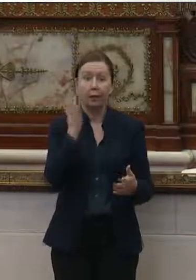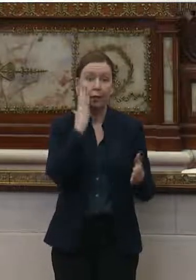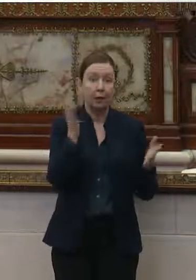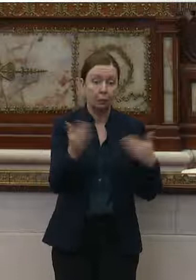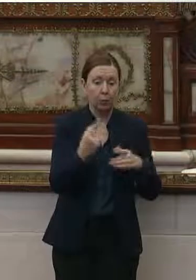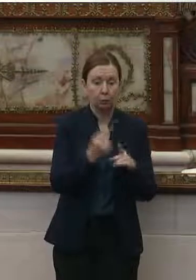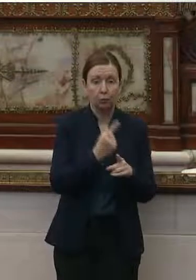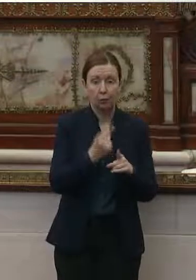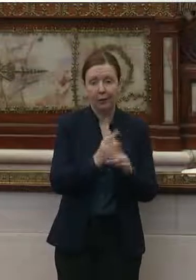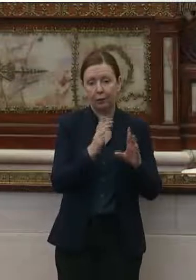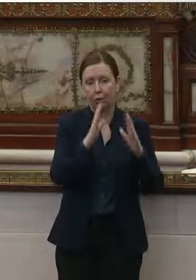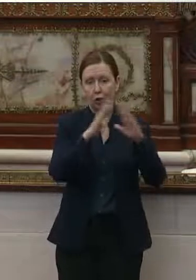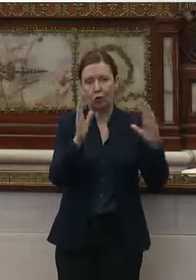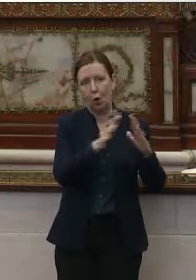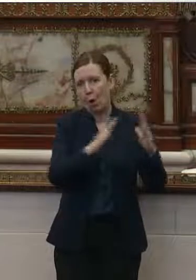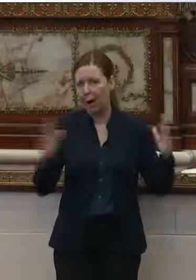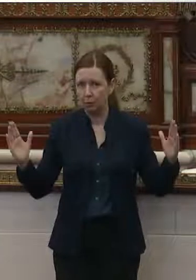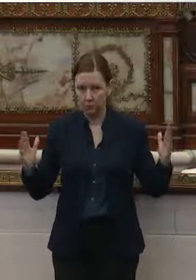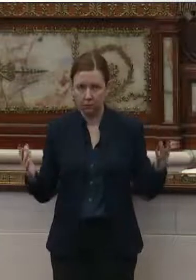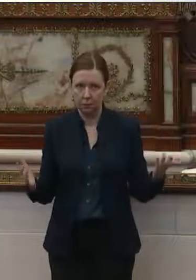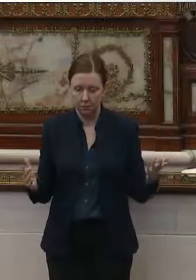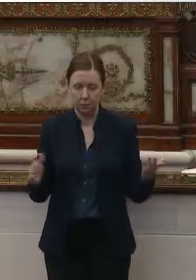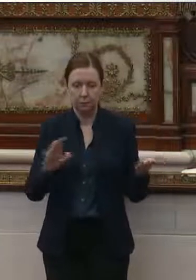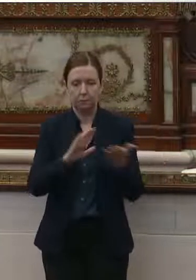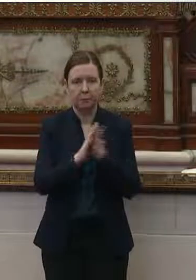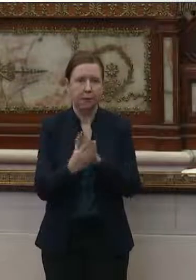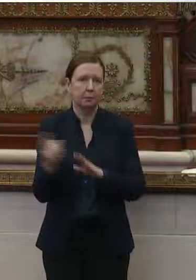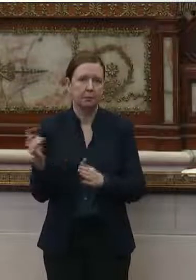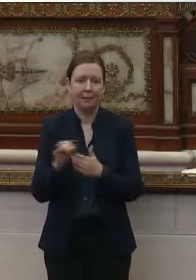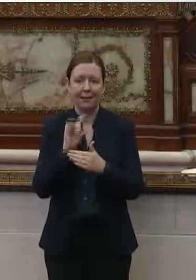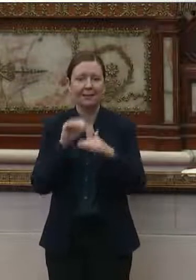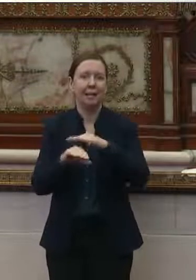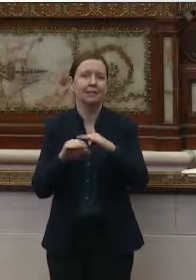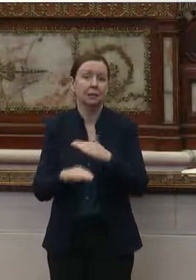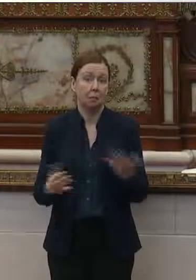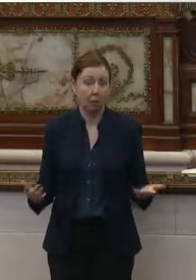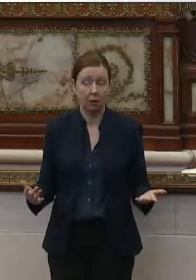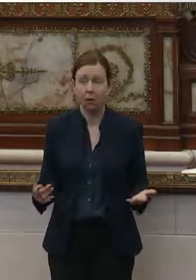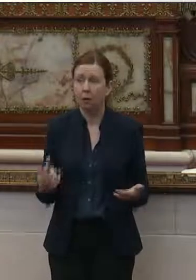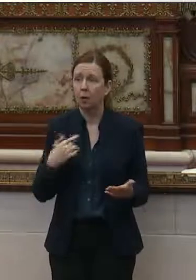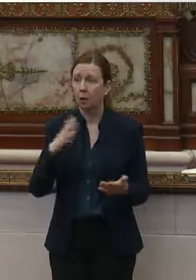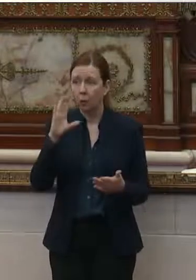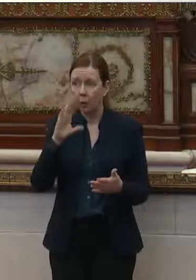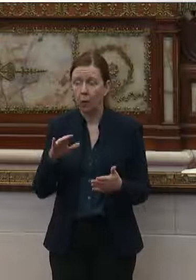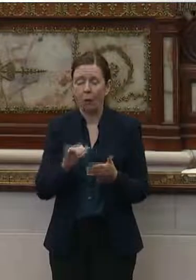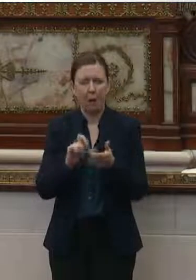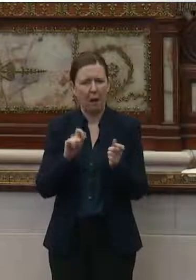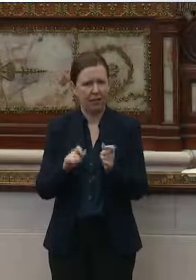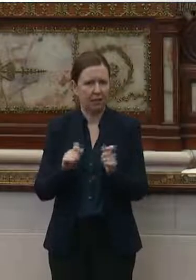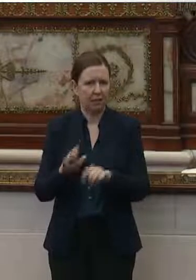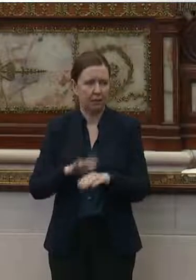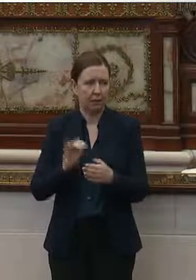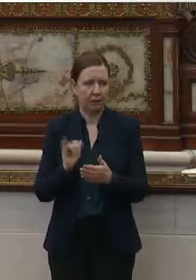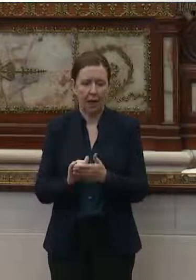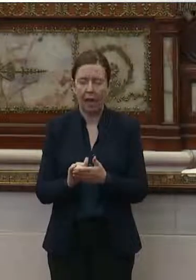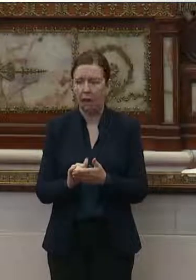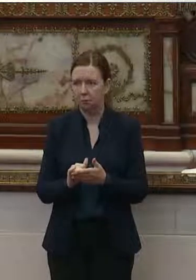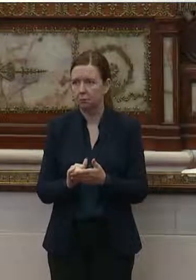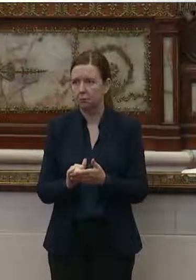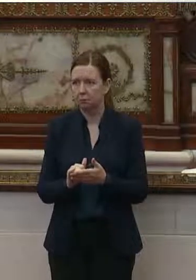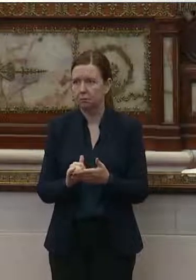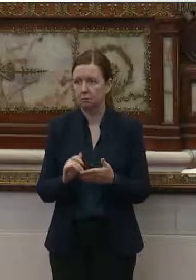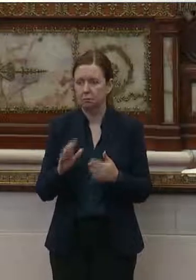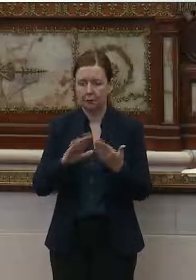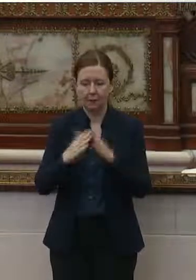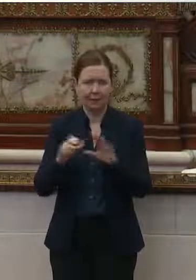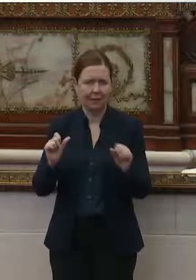regular row house, you know, into something that's going to be accessible. And we know that the modifications on that, you know,